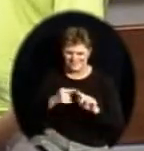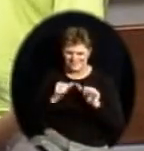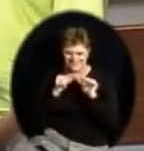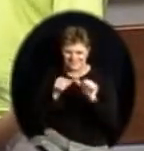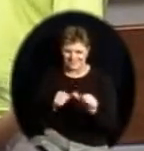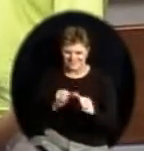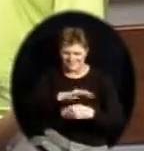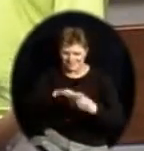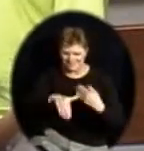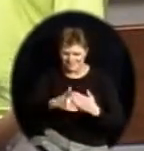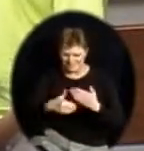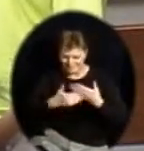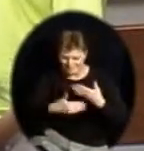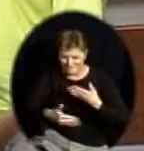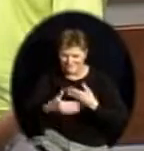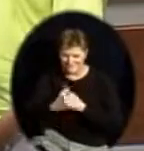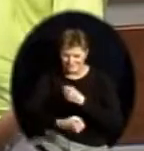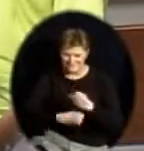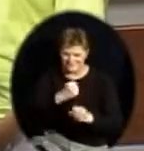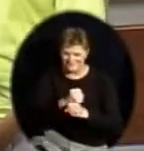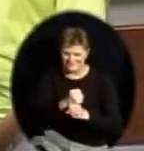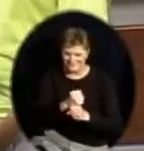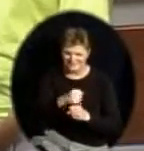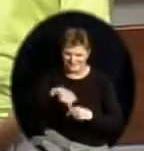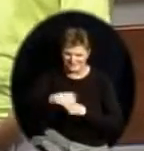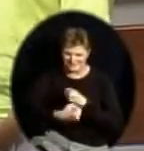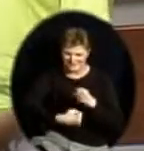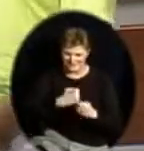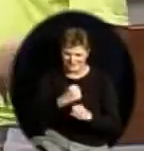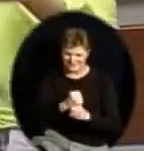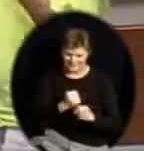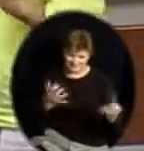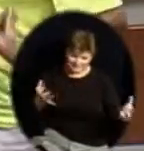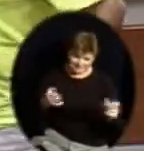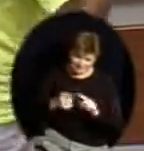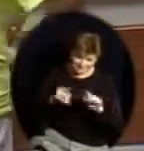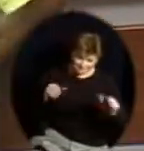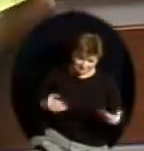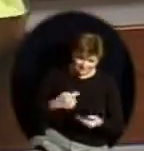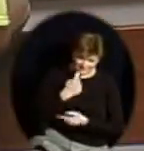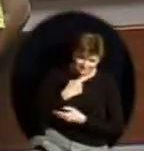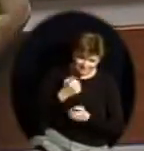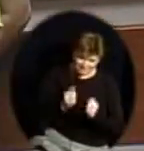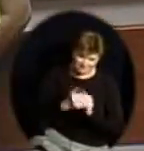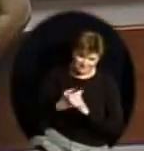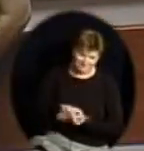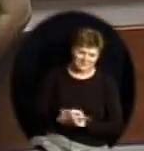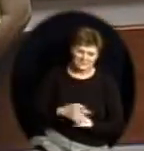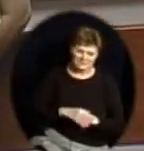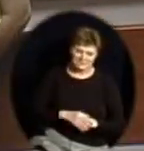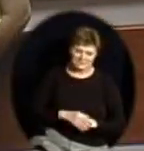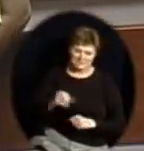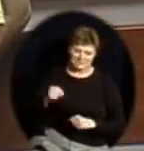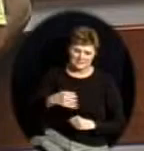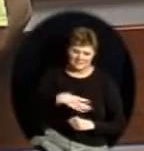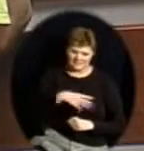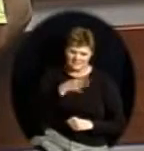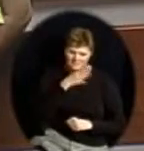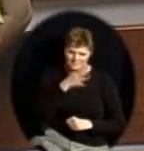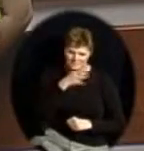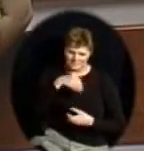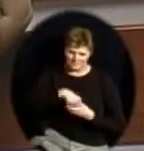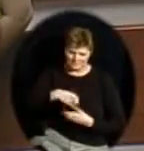of the year. We're very proud of both of these young ladies. And would you like to introduce who you have with you, Vanessa? Yes, with me I have my mom. She's in the white,